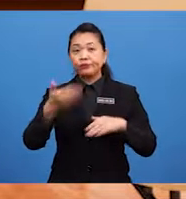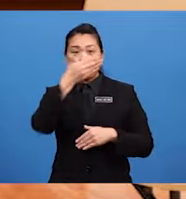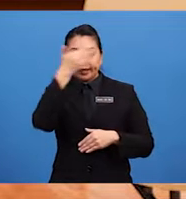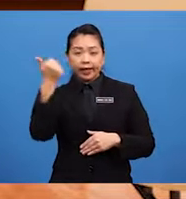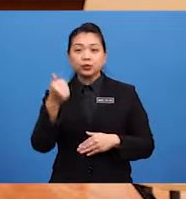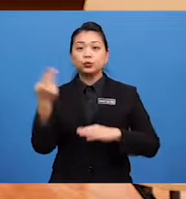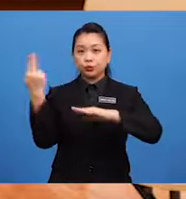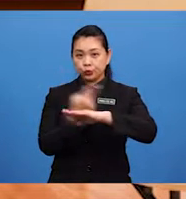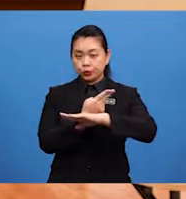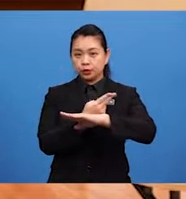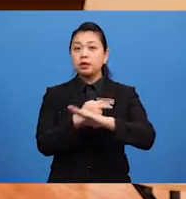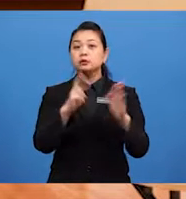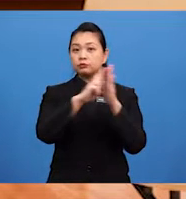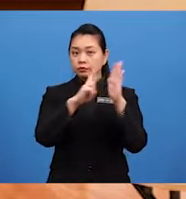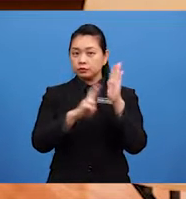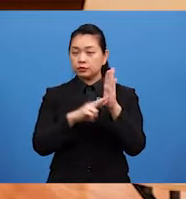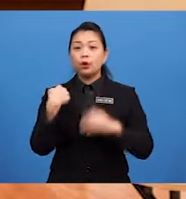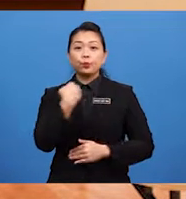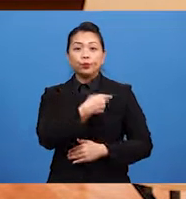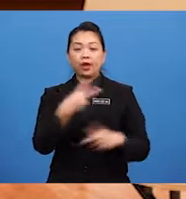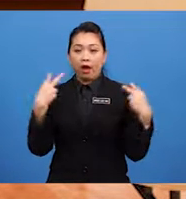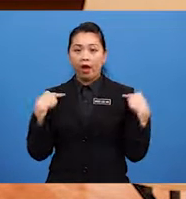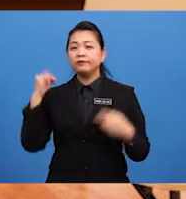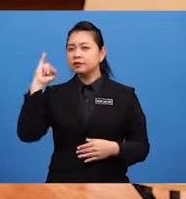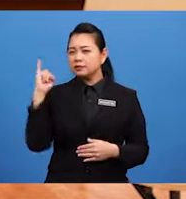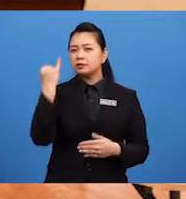use the rule That we have just learned